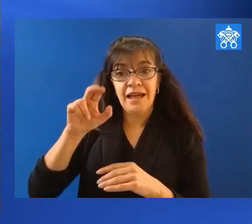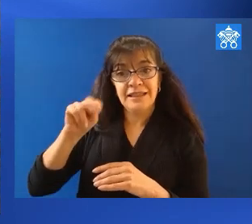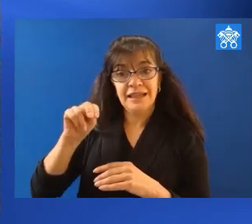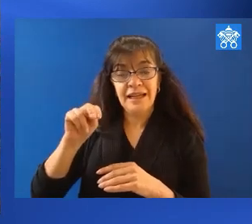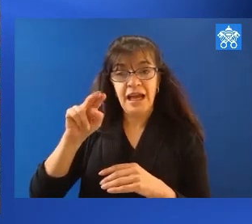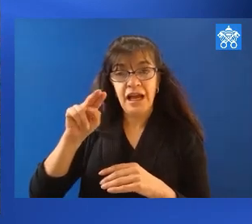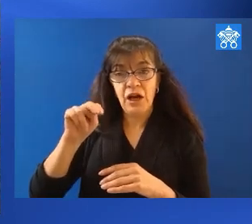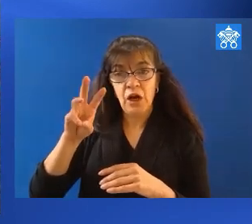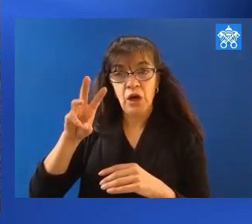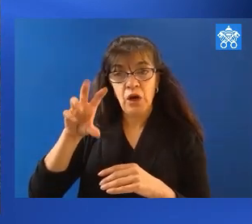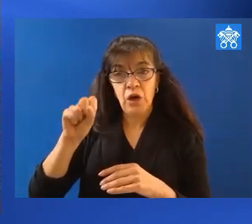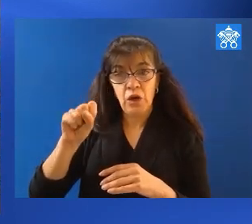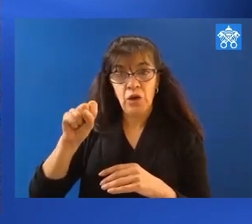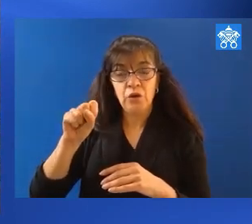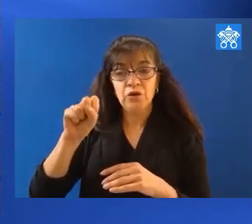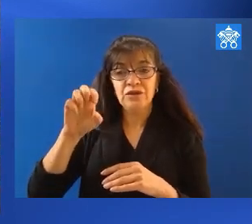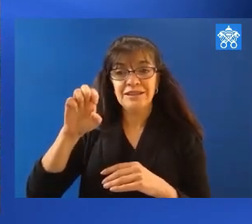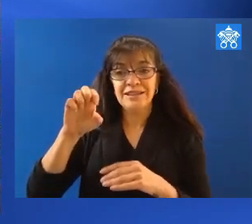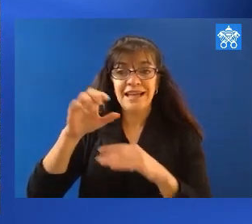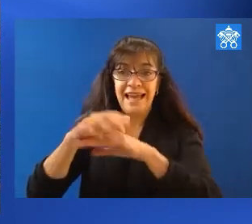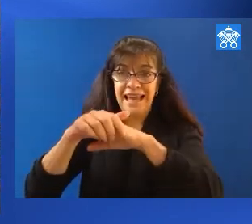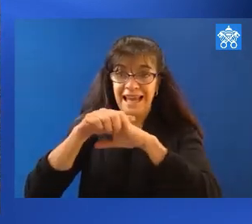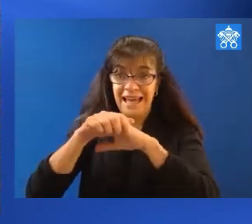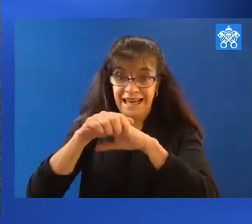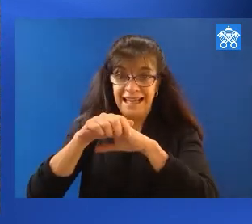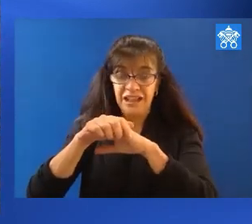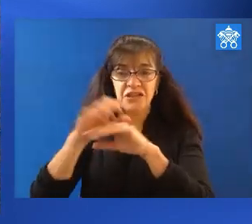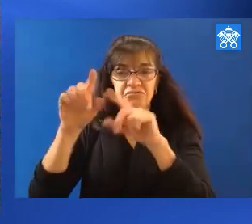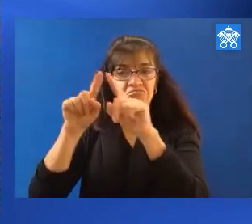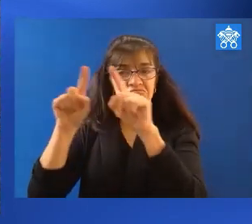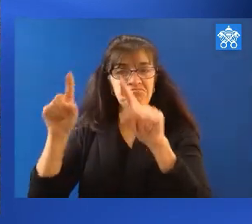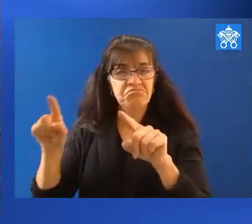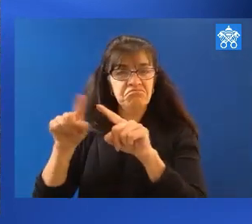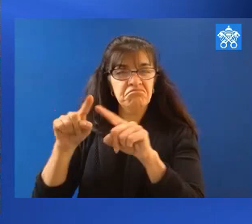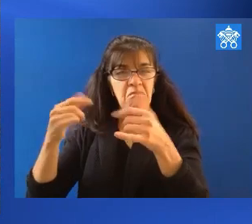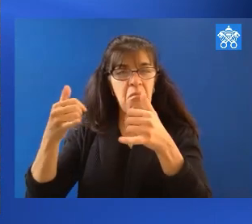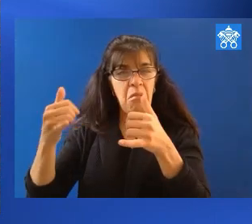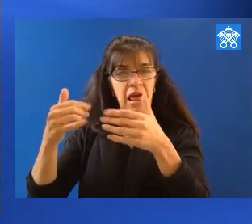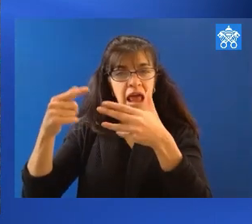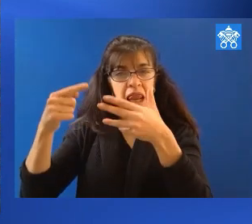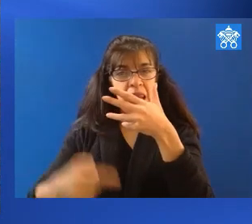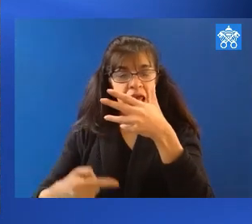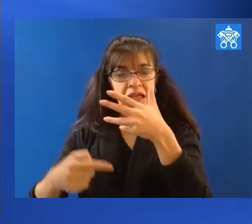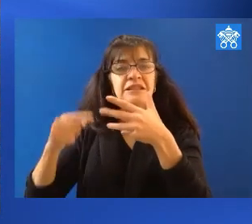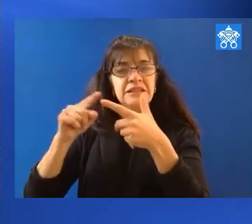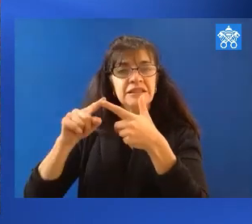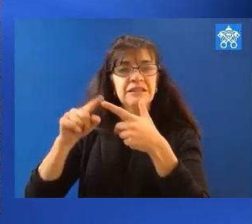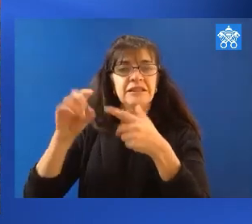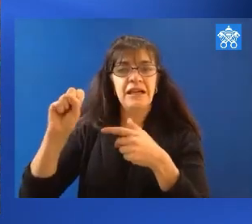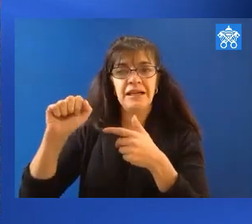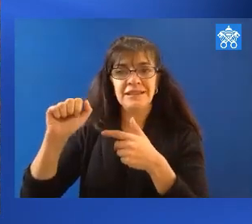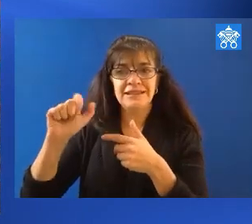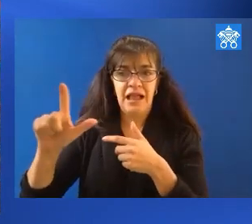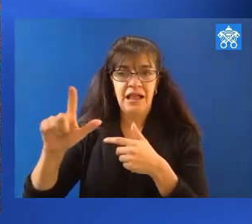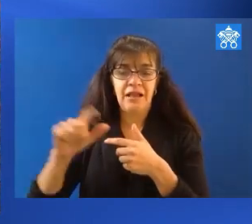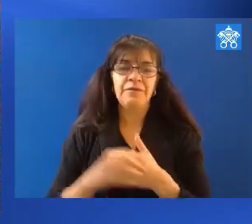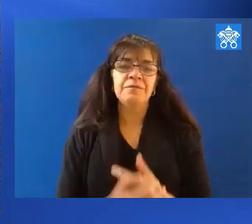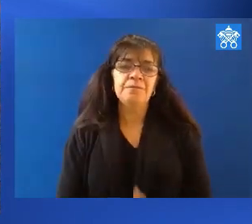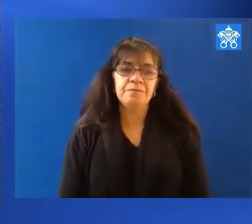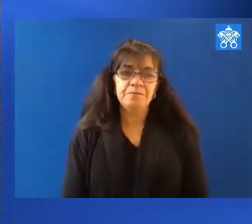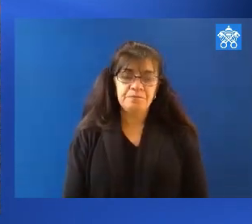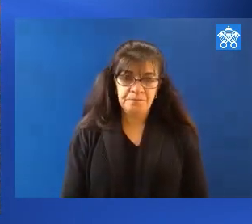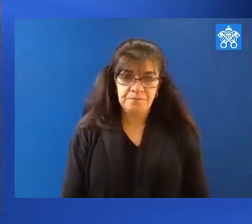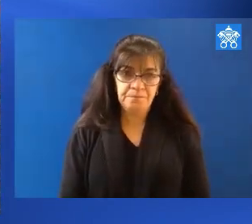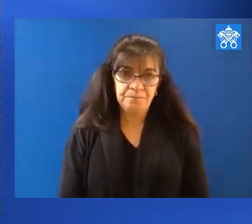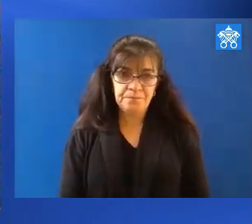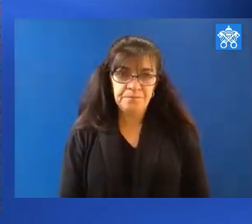No doubt those of you are watching televisions have seen in the square a big margin that has